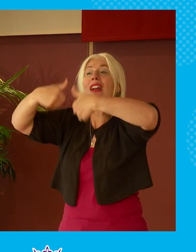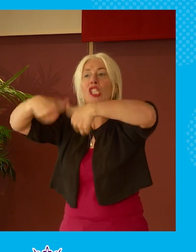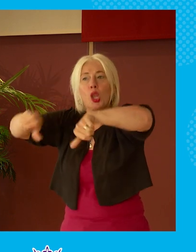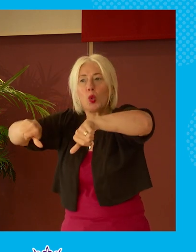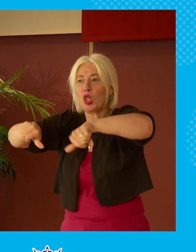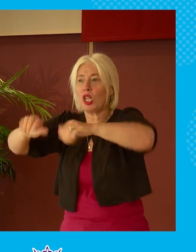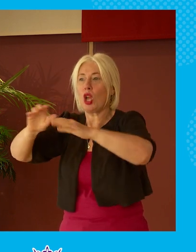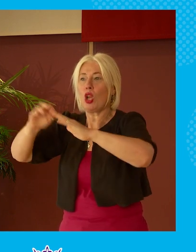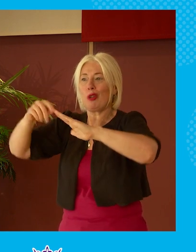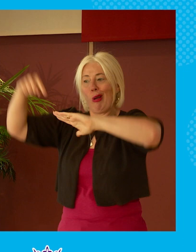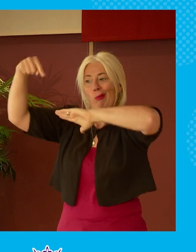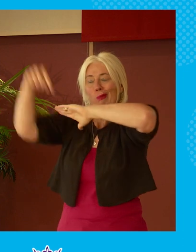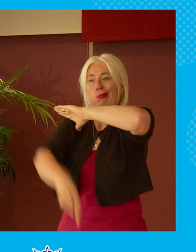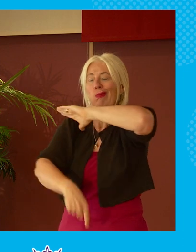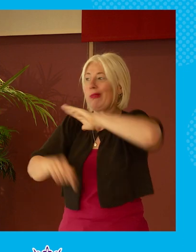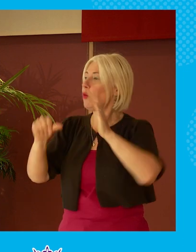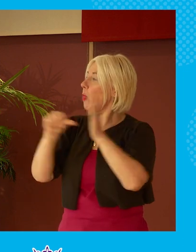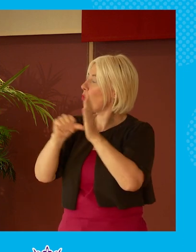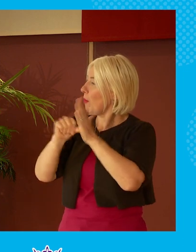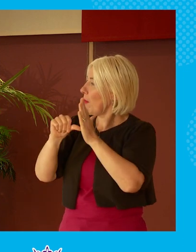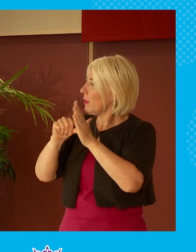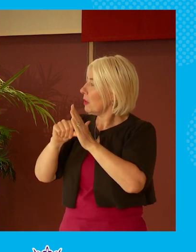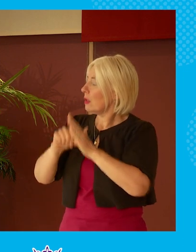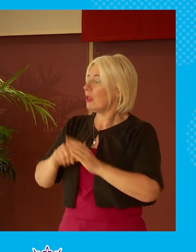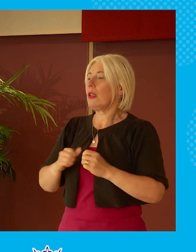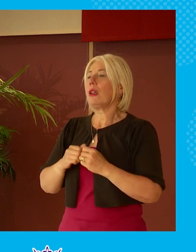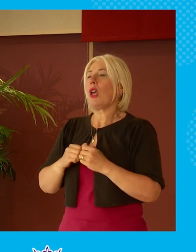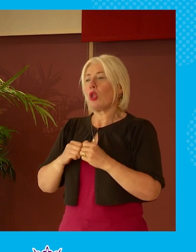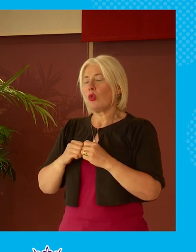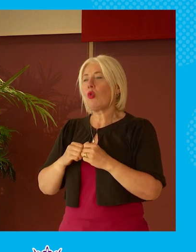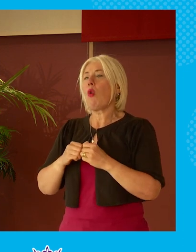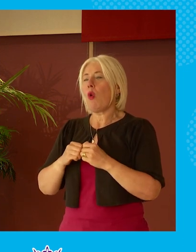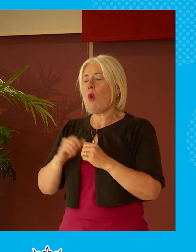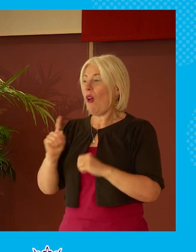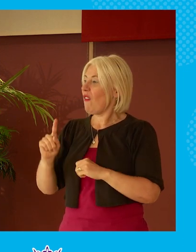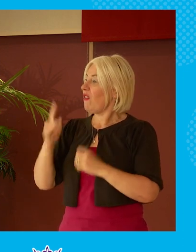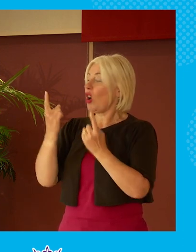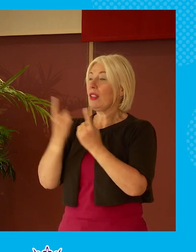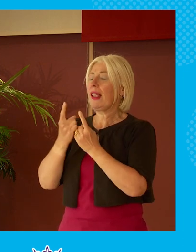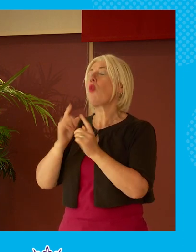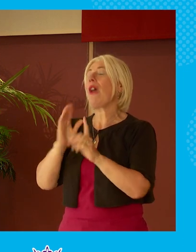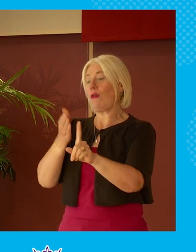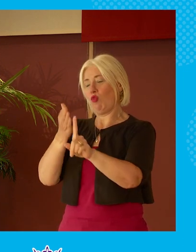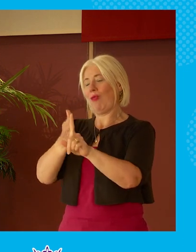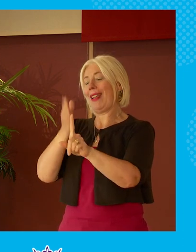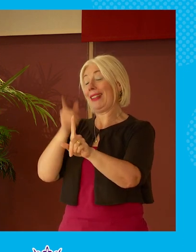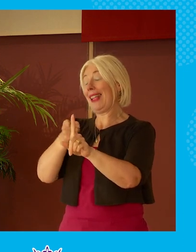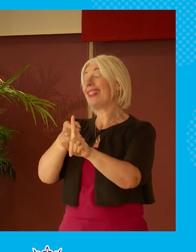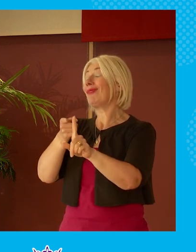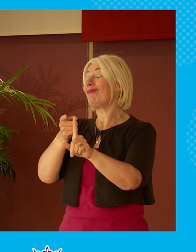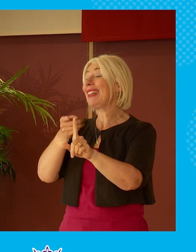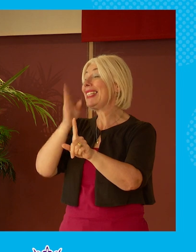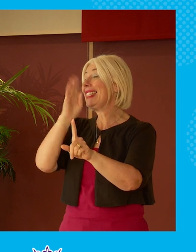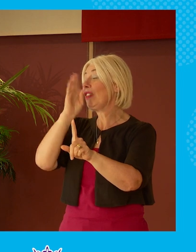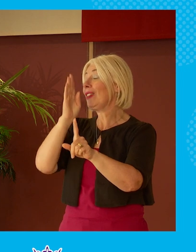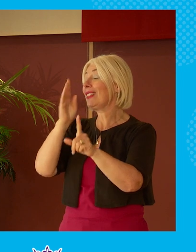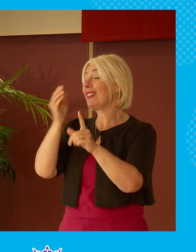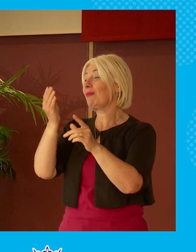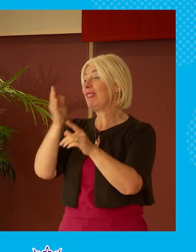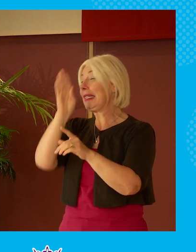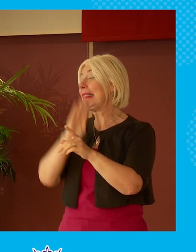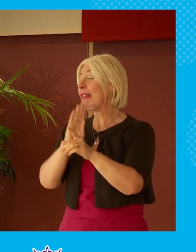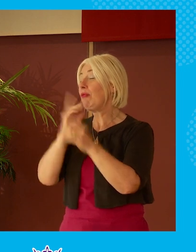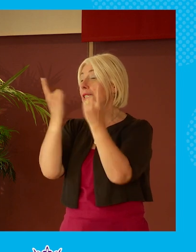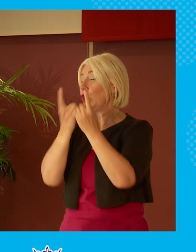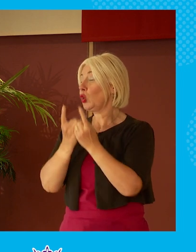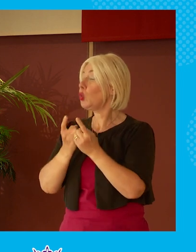deeper into the set of problems that we're in at the moment so I think in some ways the first thing we need to do is recognize that there are serious issues and there are serious issues that need